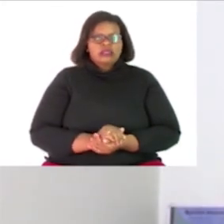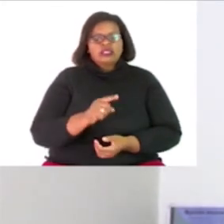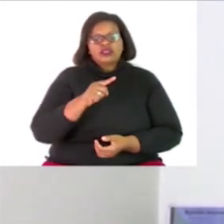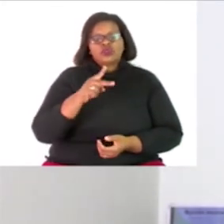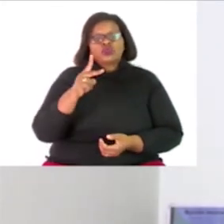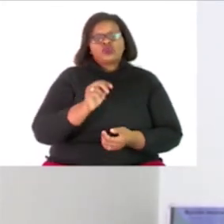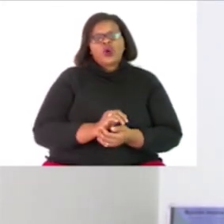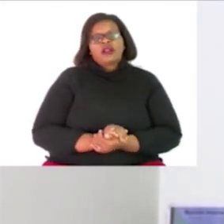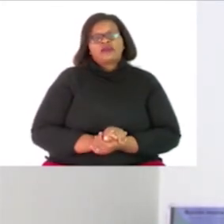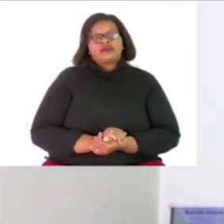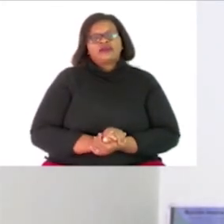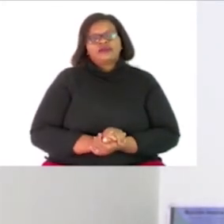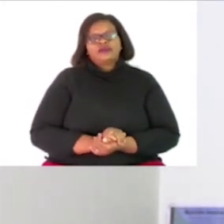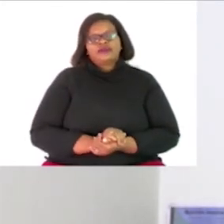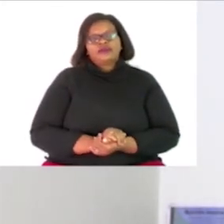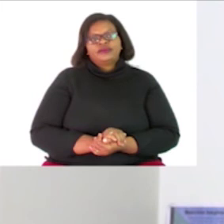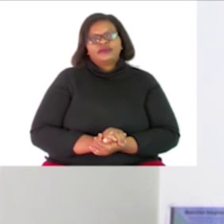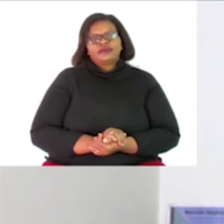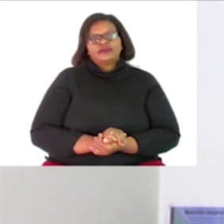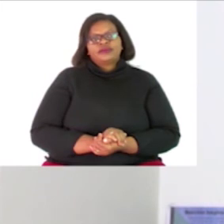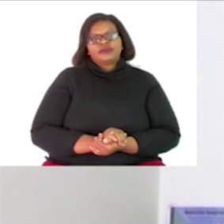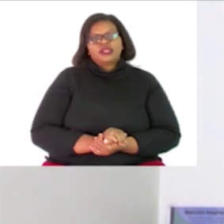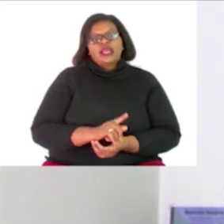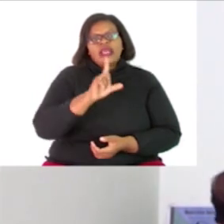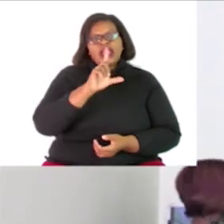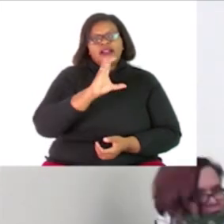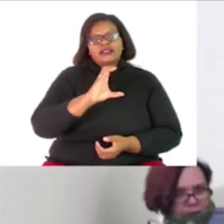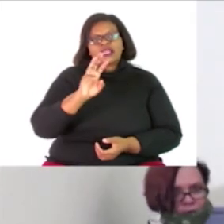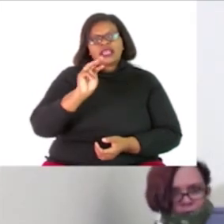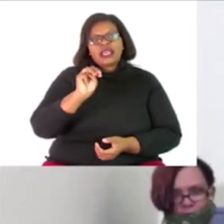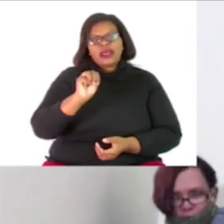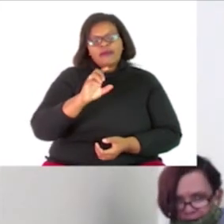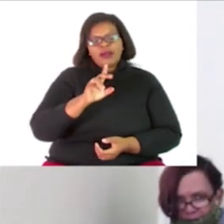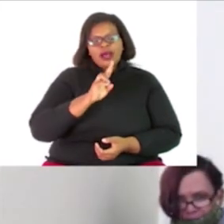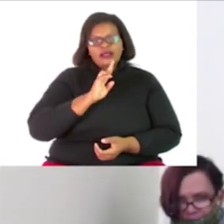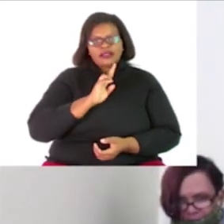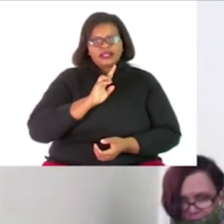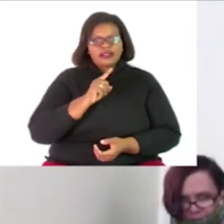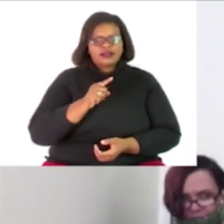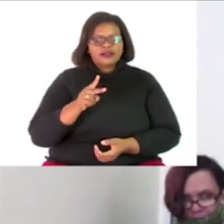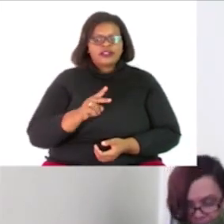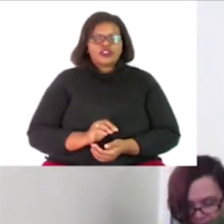so our LCM is twelve